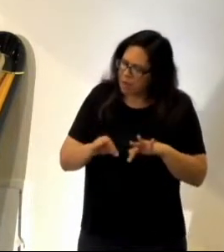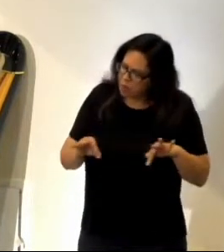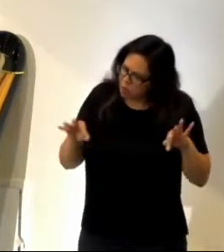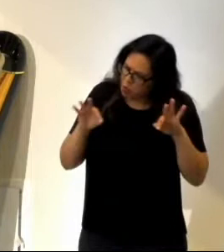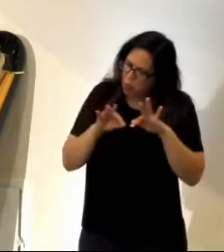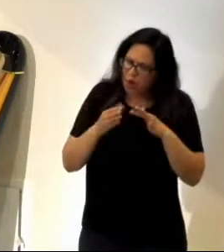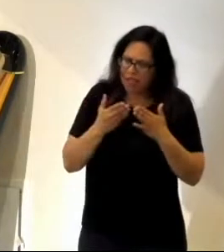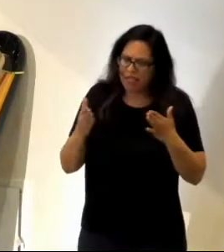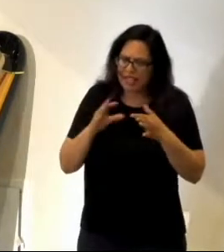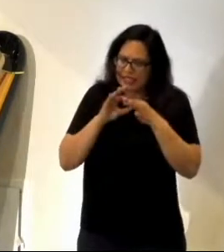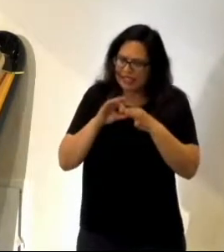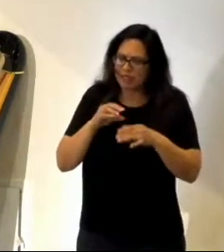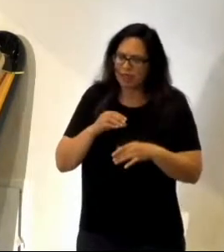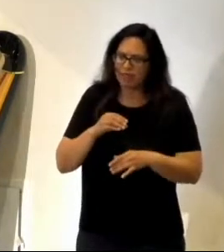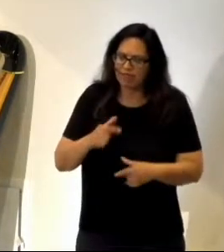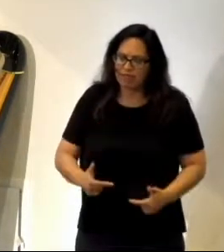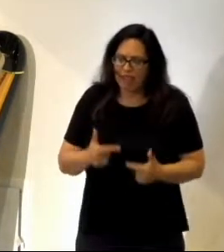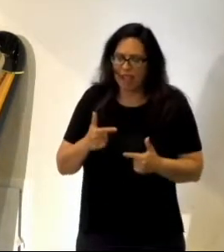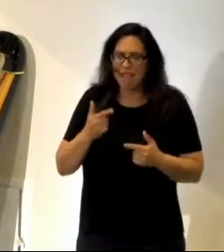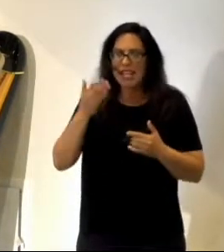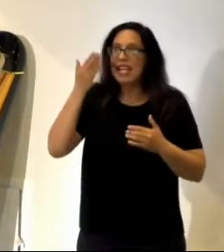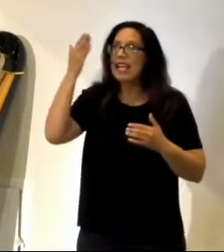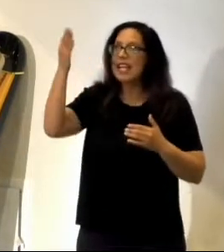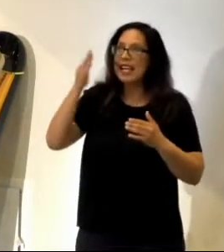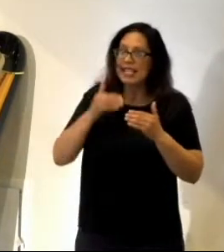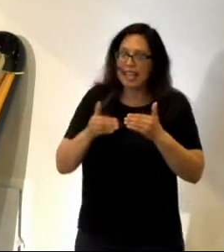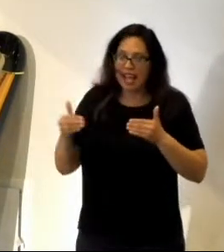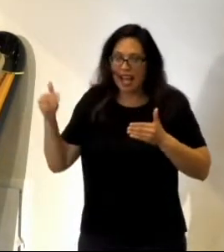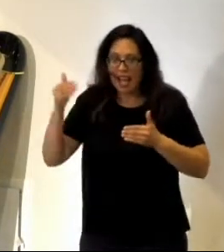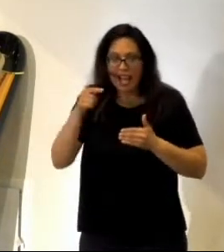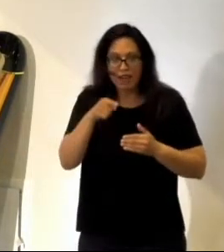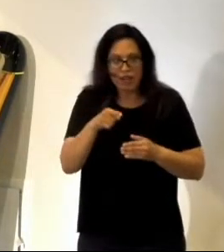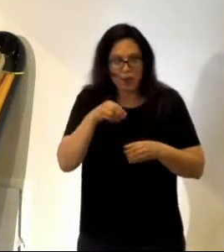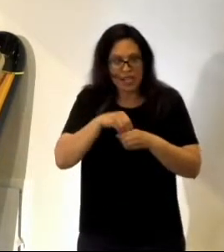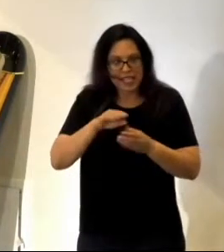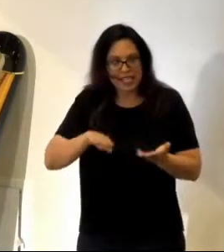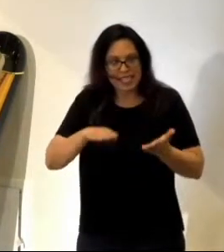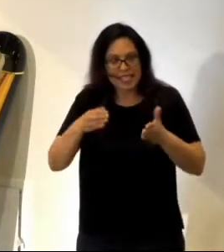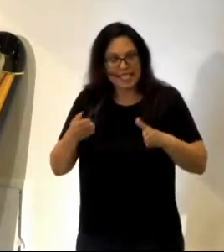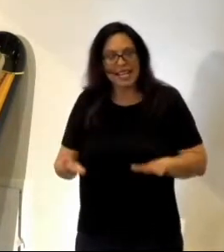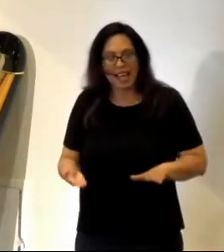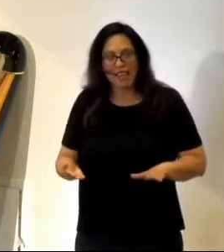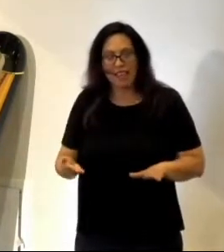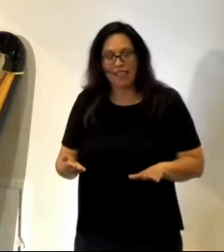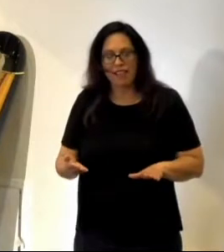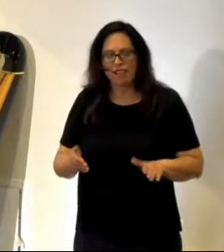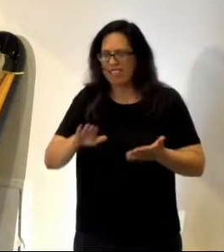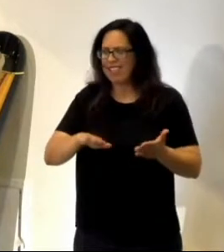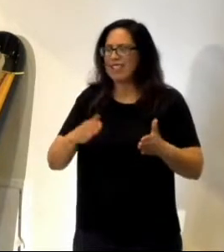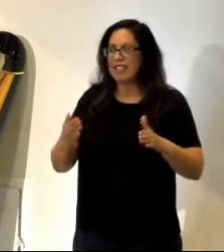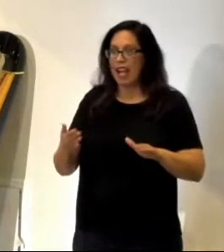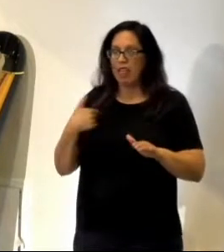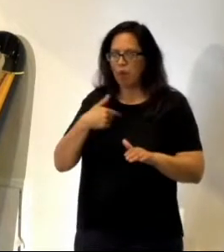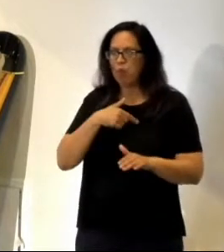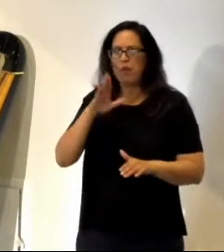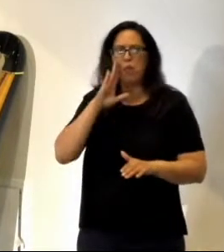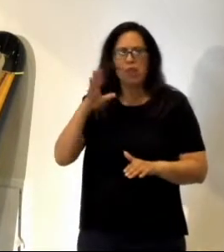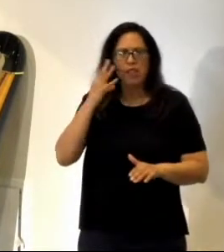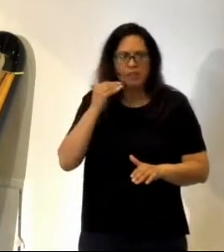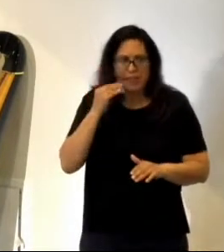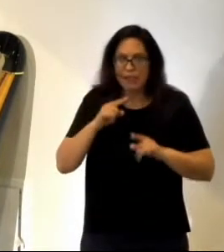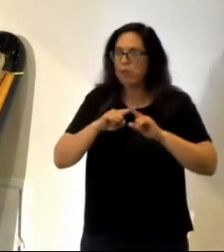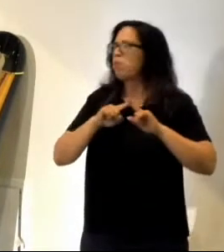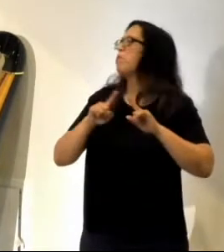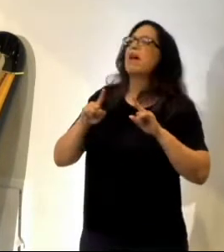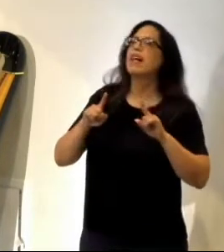Think about it. He has gone ahead of you in death. Death is something that we will face, but Jesus has